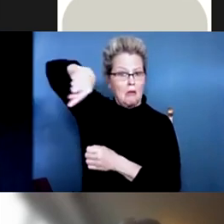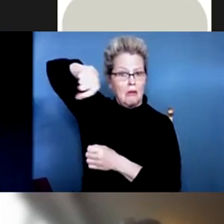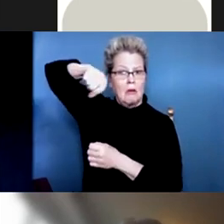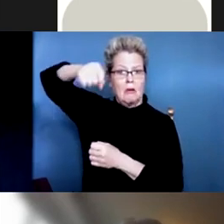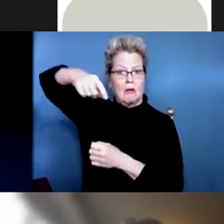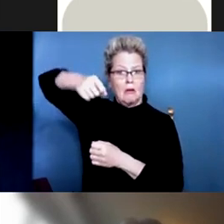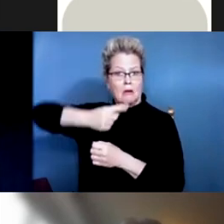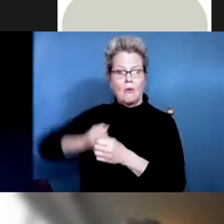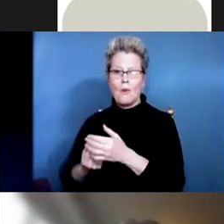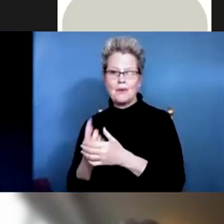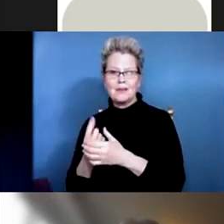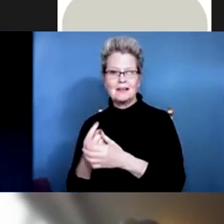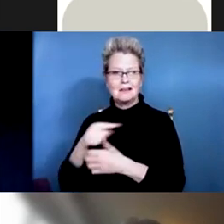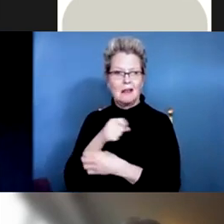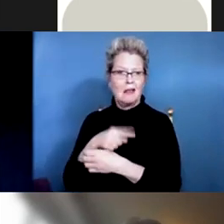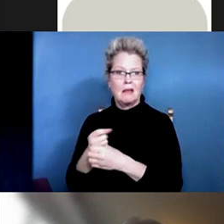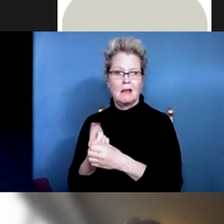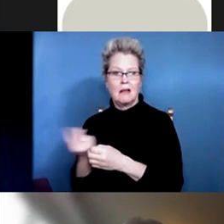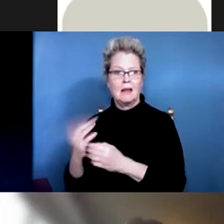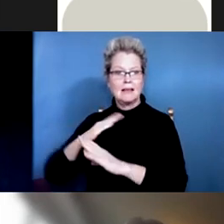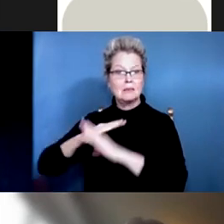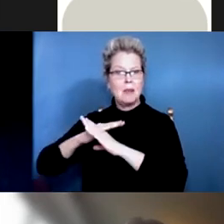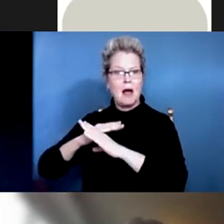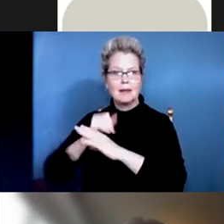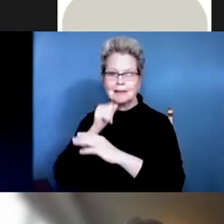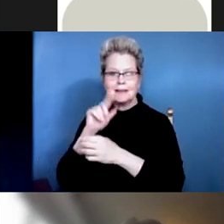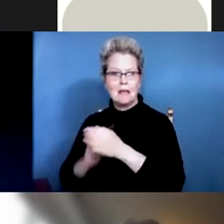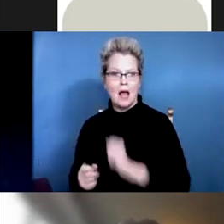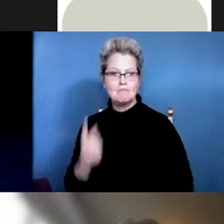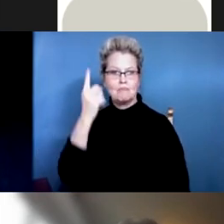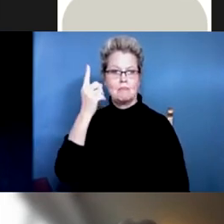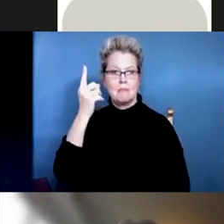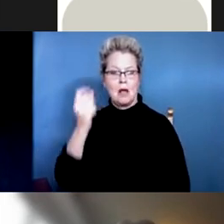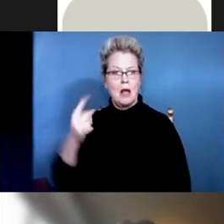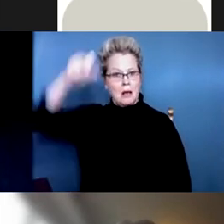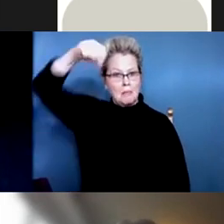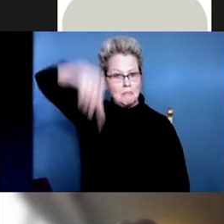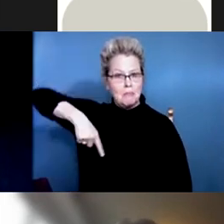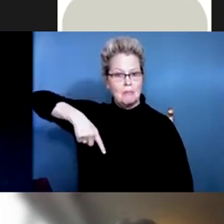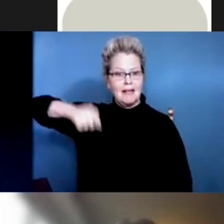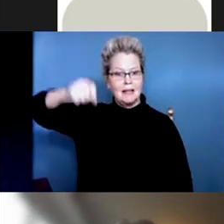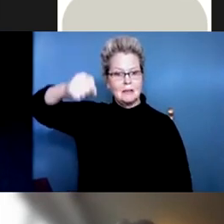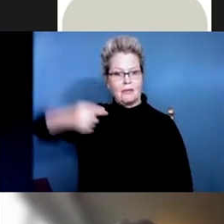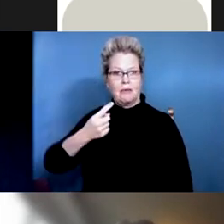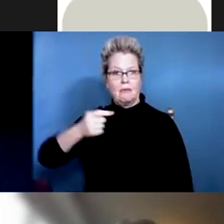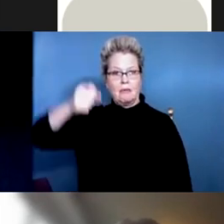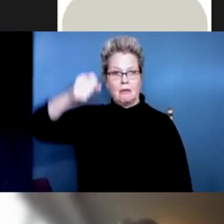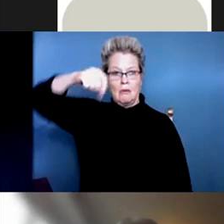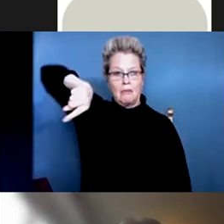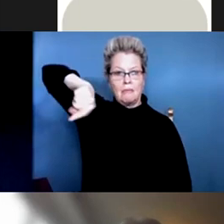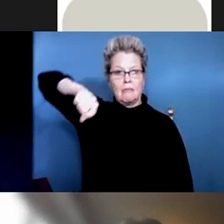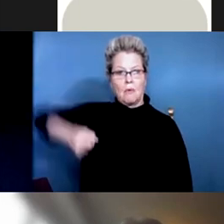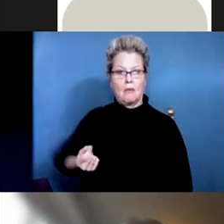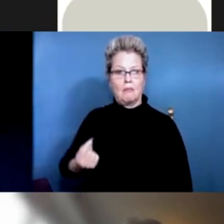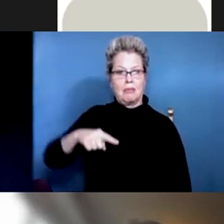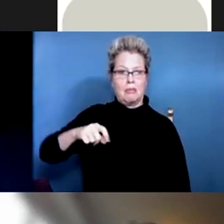No sensation and no motor function. If there is some signal getting through, you may